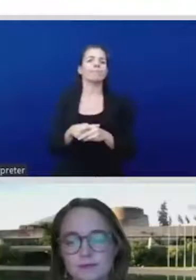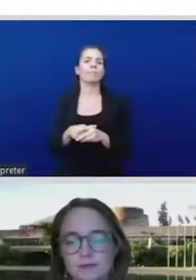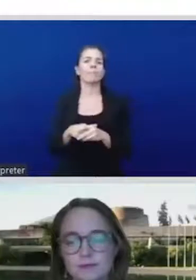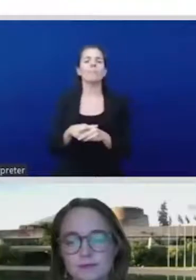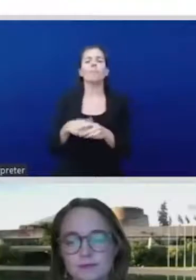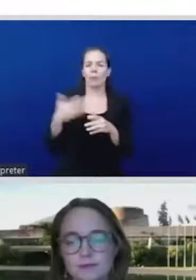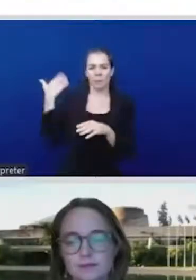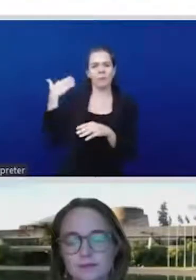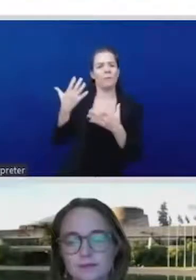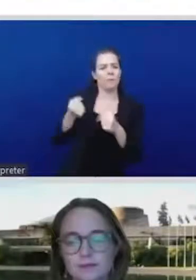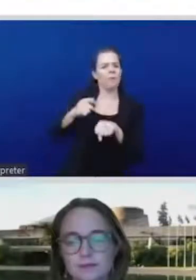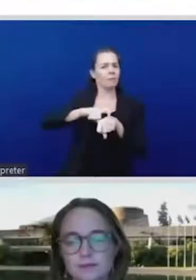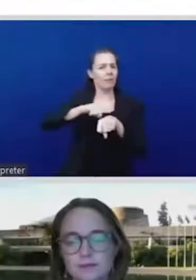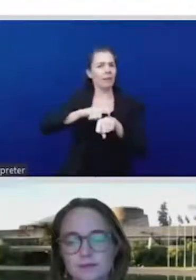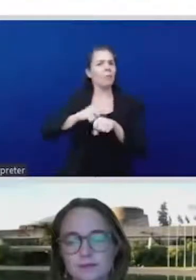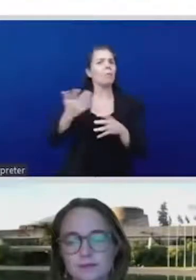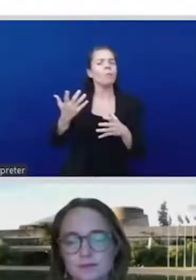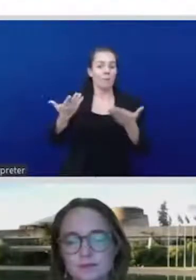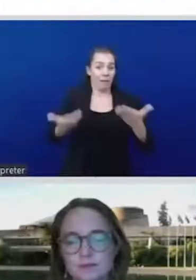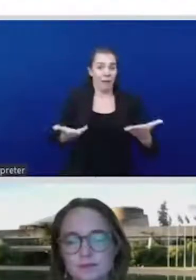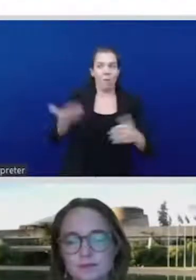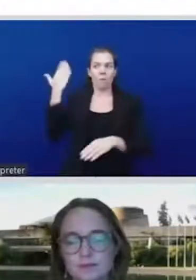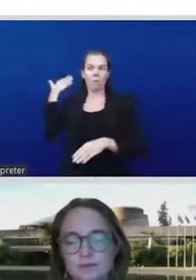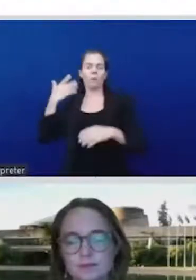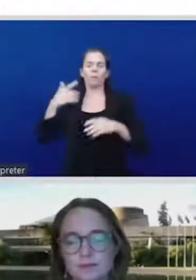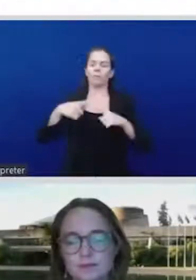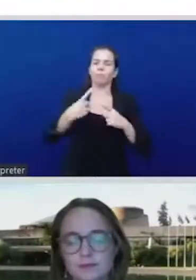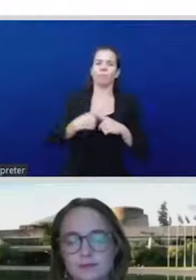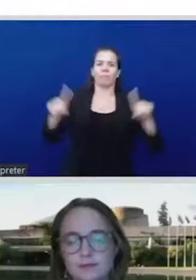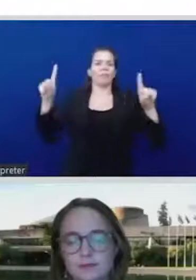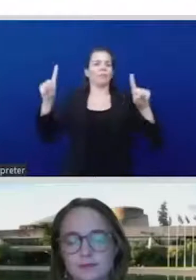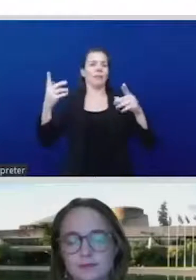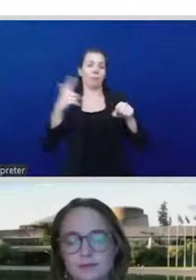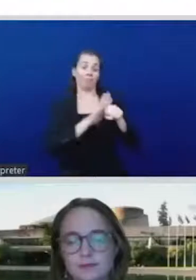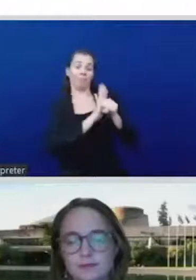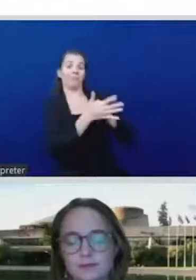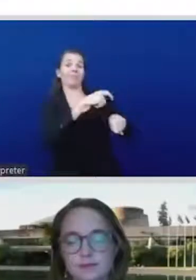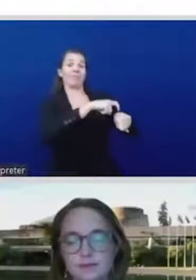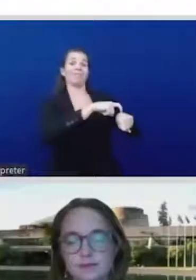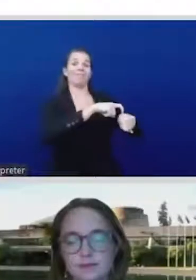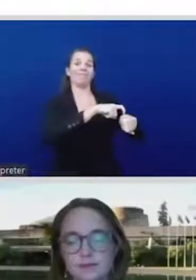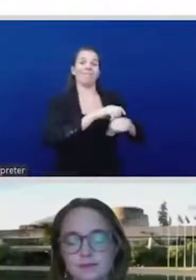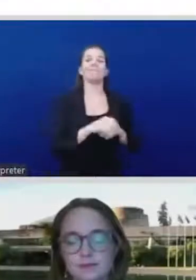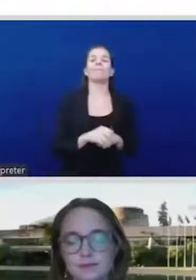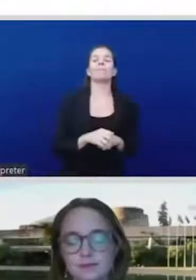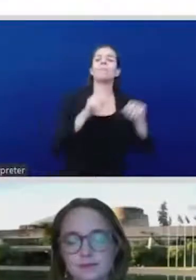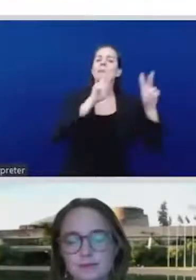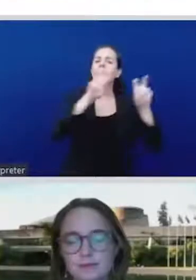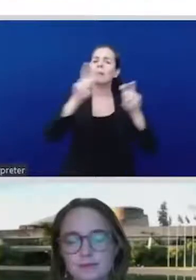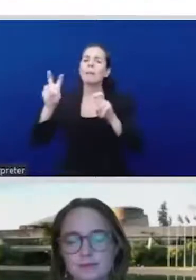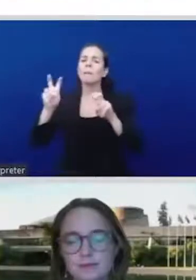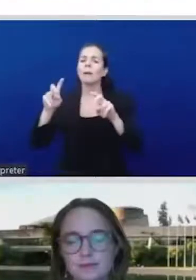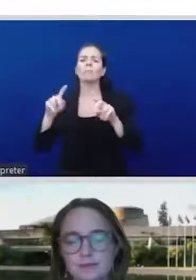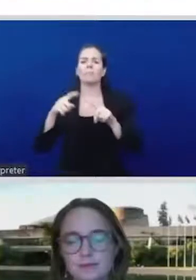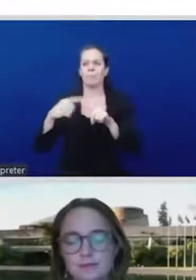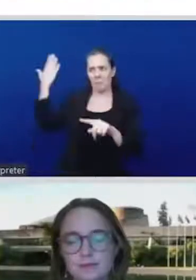related to things that the feminist movements and feminist academia and economies, feminist economies have been saying for a